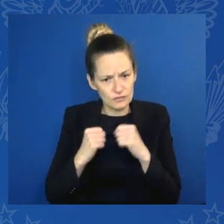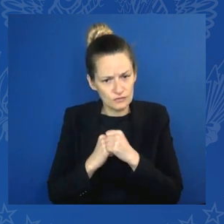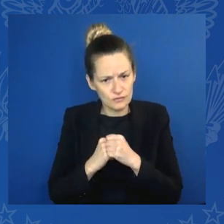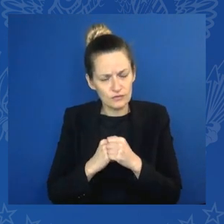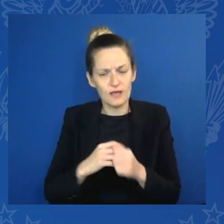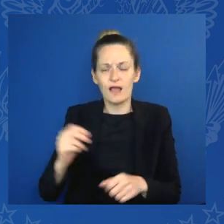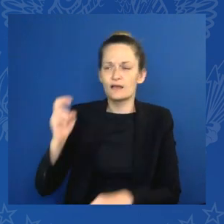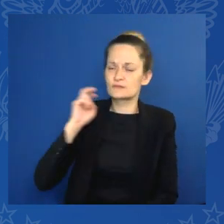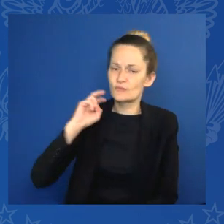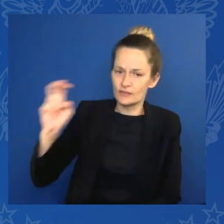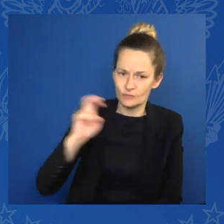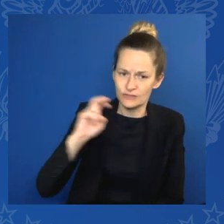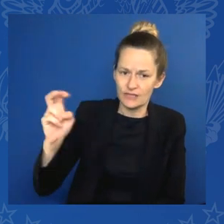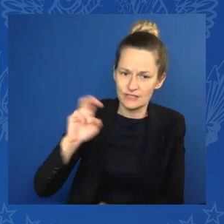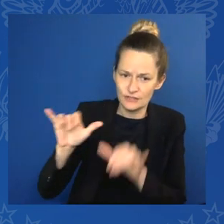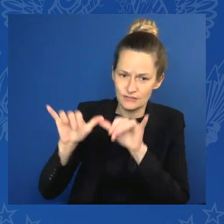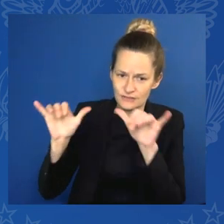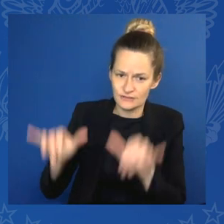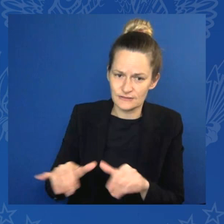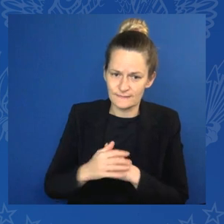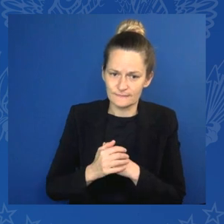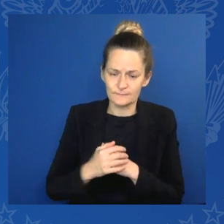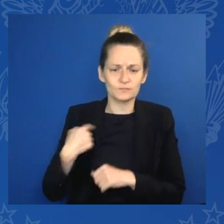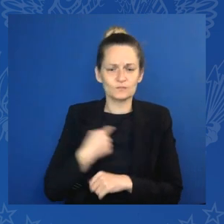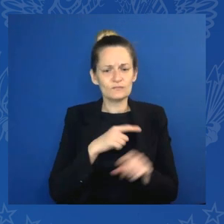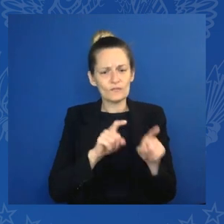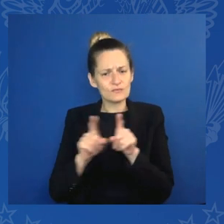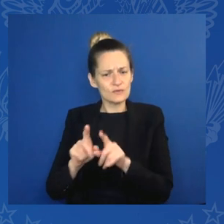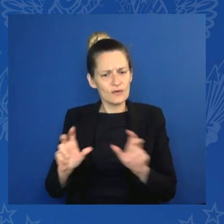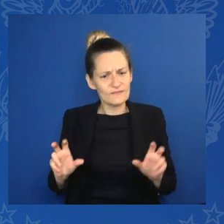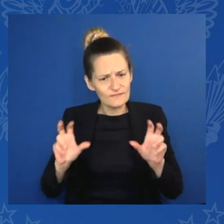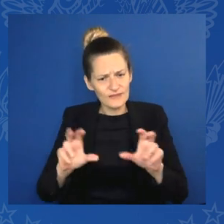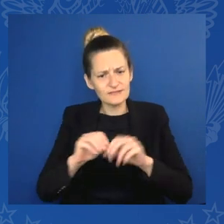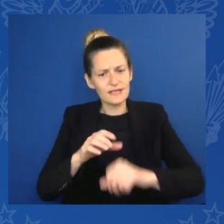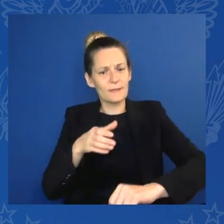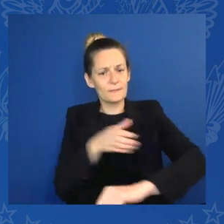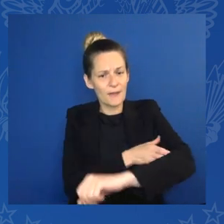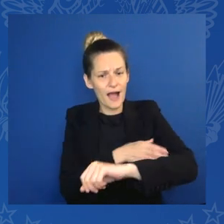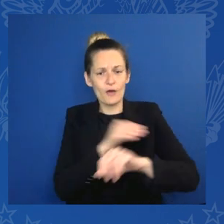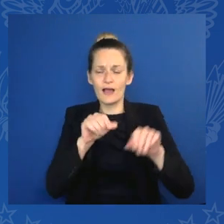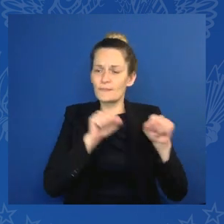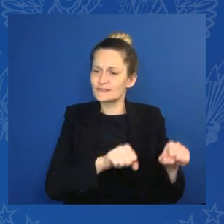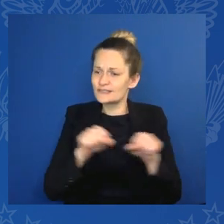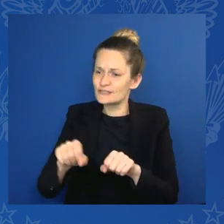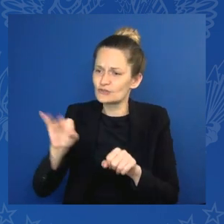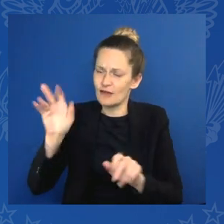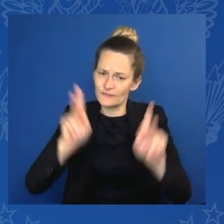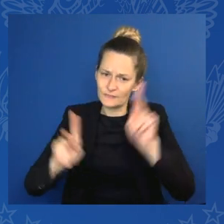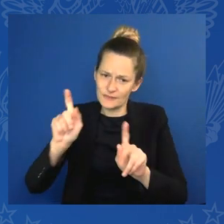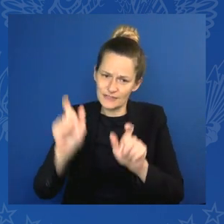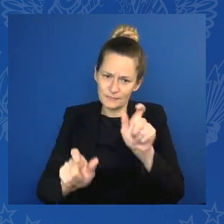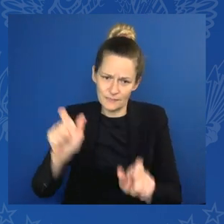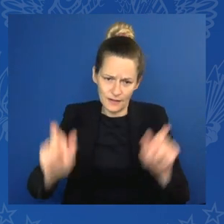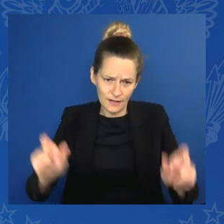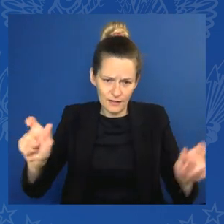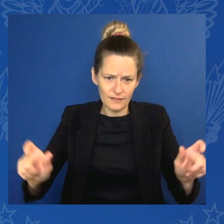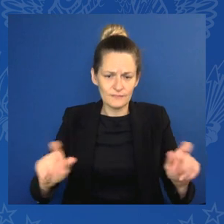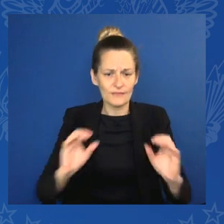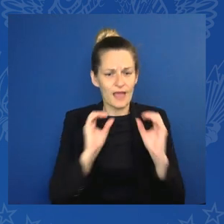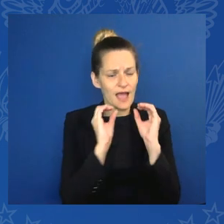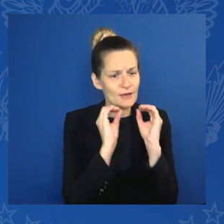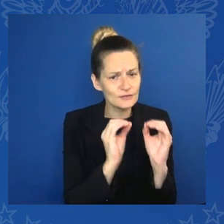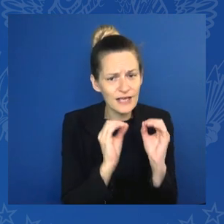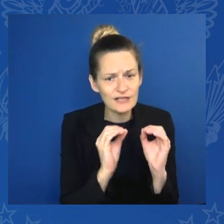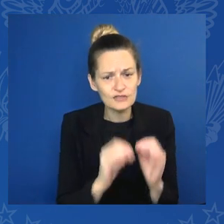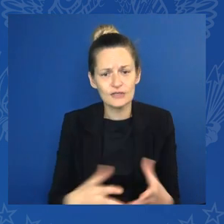invest in the power and potential of people in their education and health, and in cutting